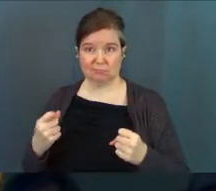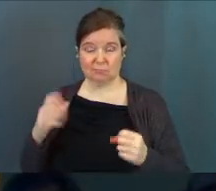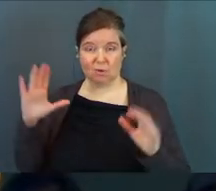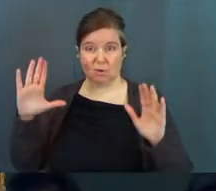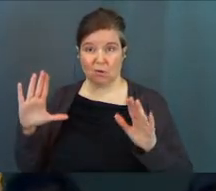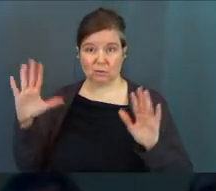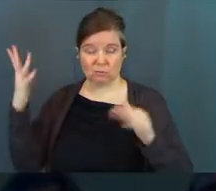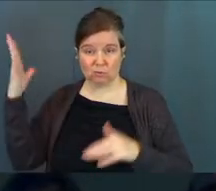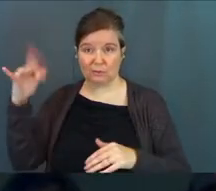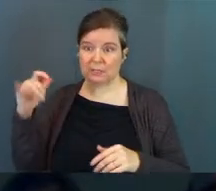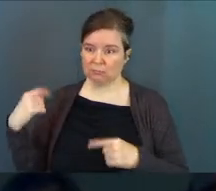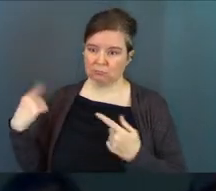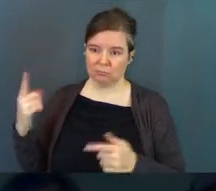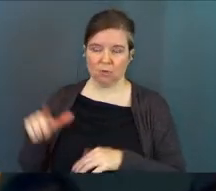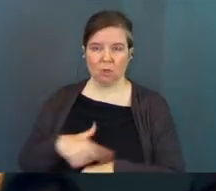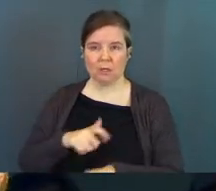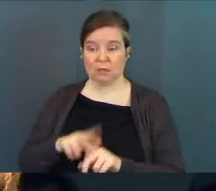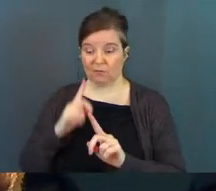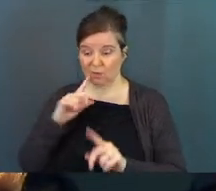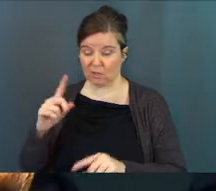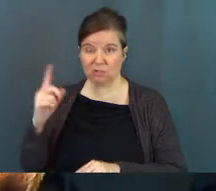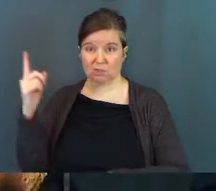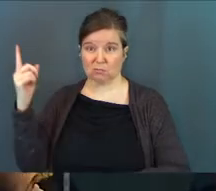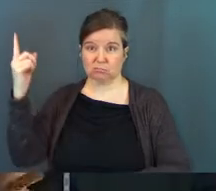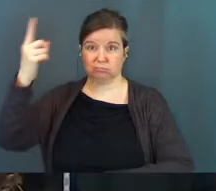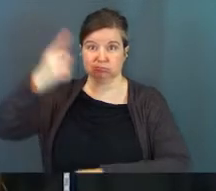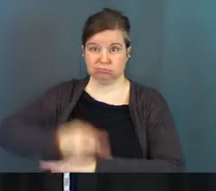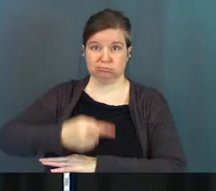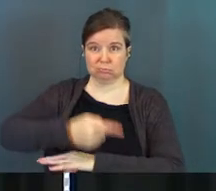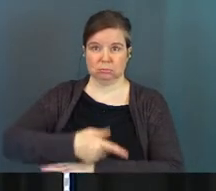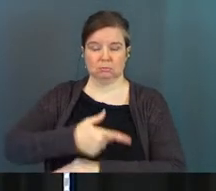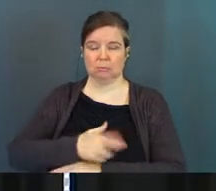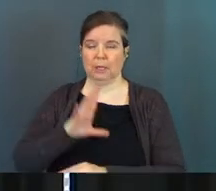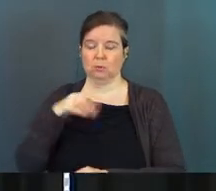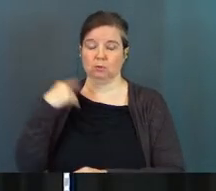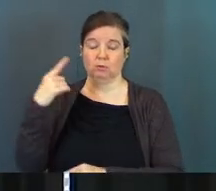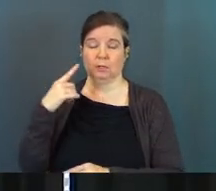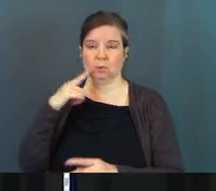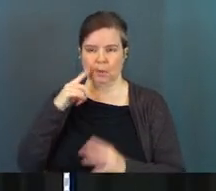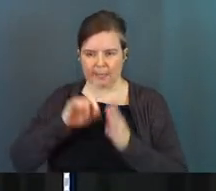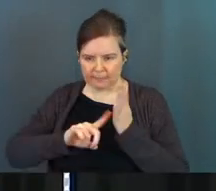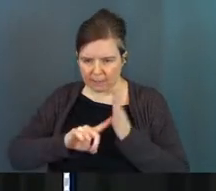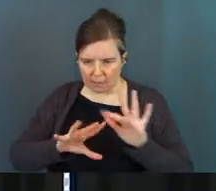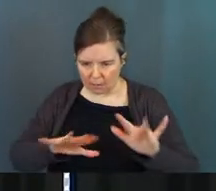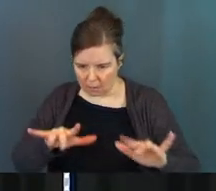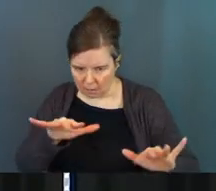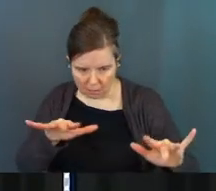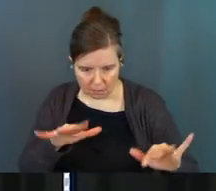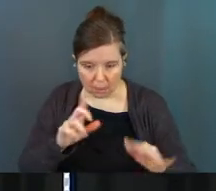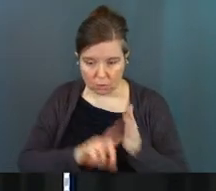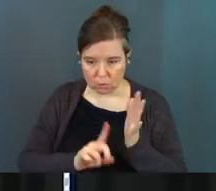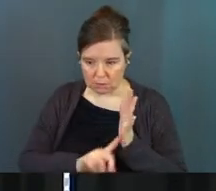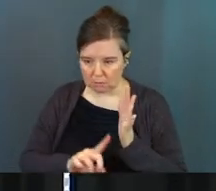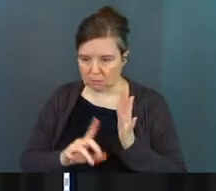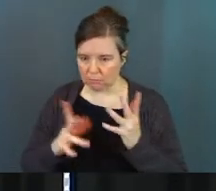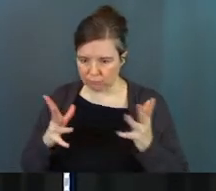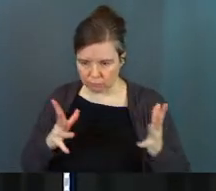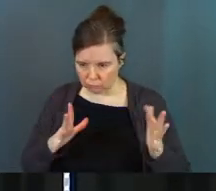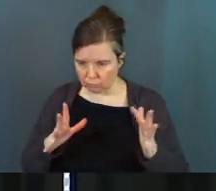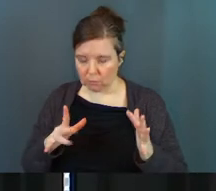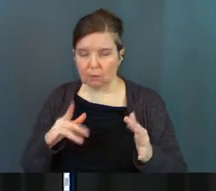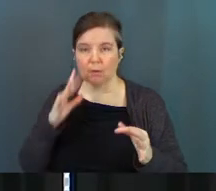awesome tree. Yes, it's been around for a long time, but for it to just fall over, that's insane. So, they investigated. After a bunch of research and investigation,